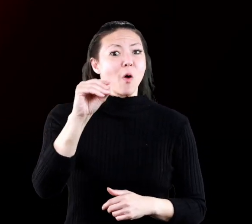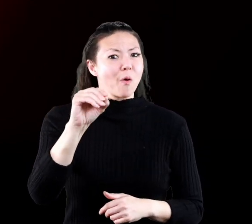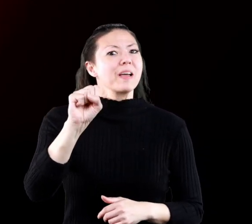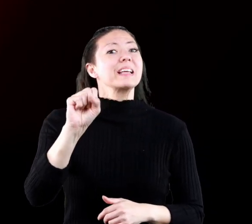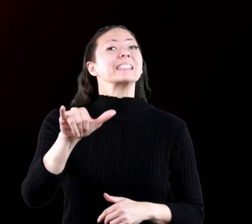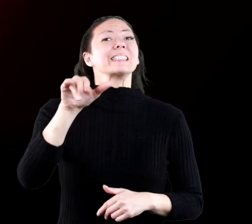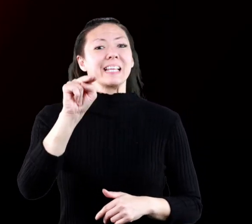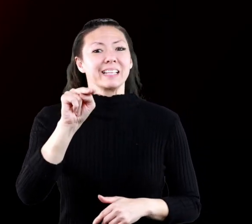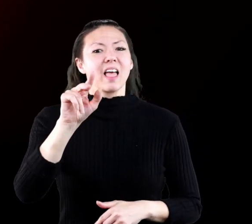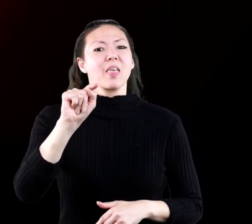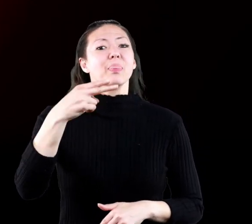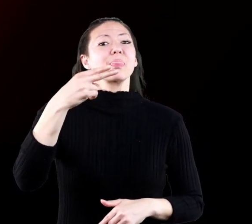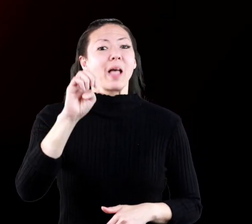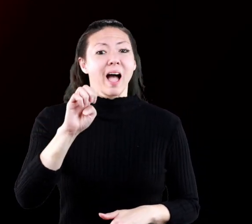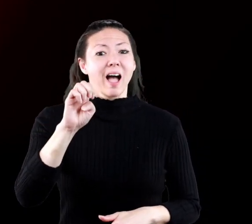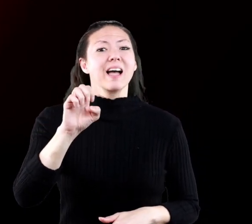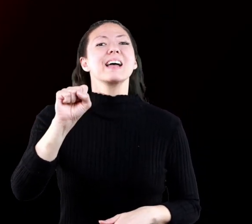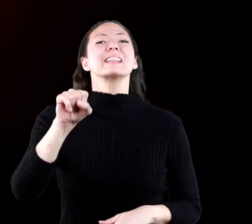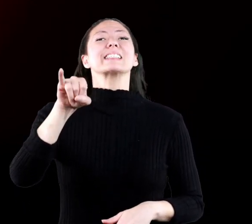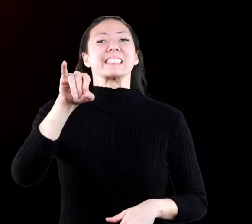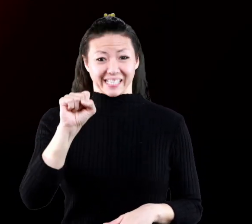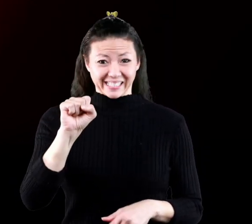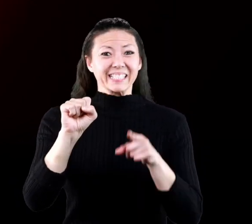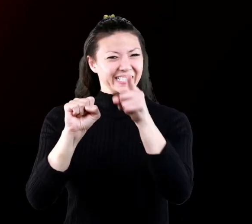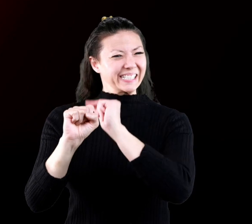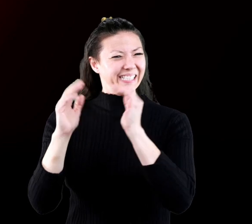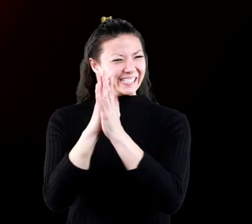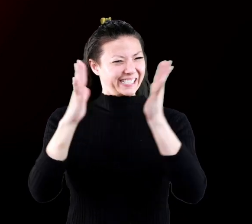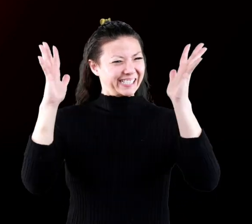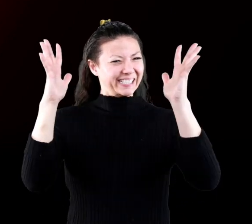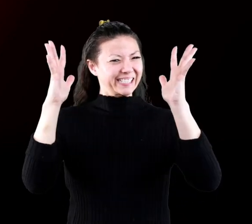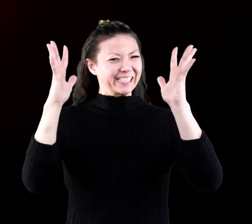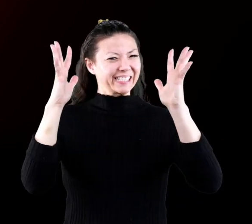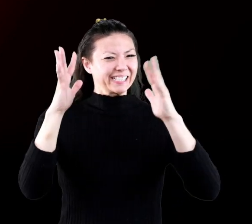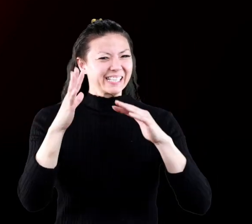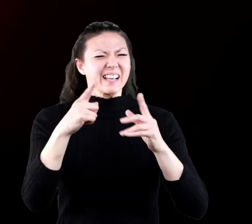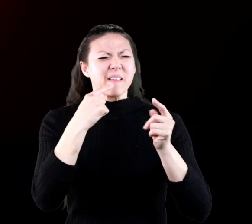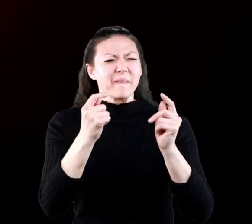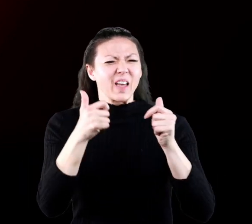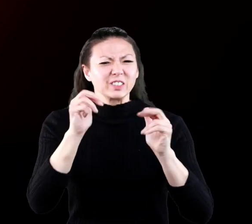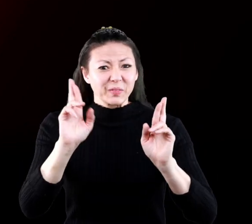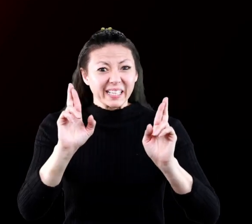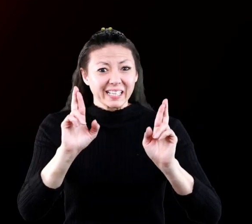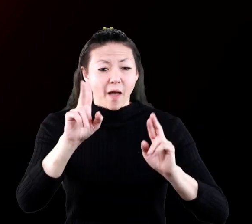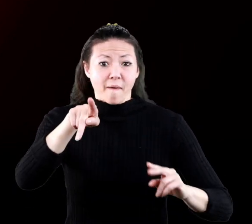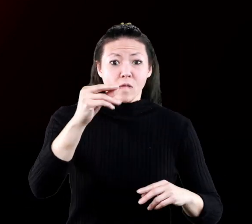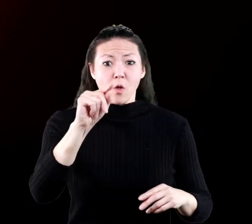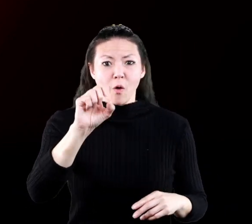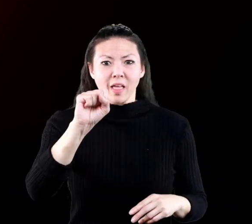photosynthesis say with me a little faster